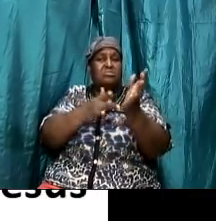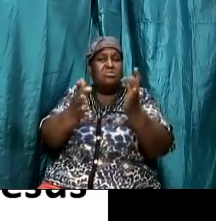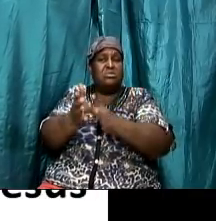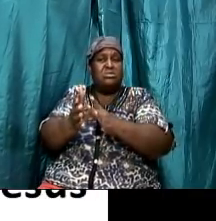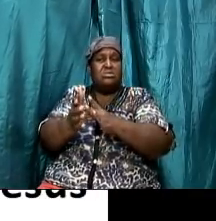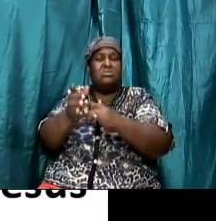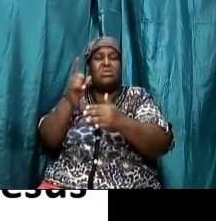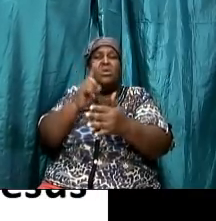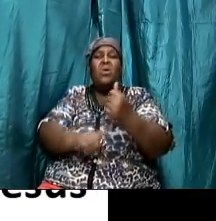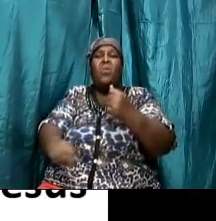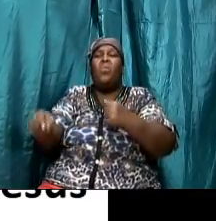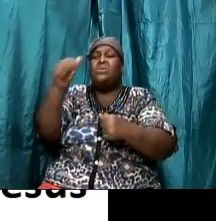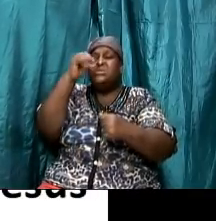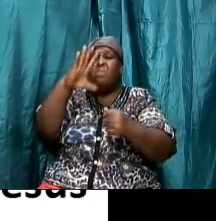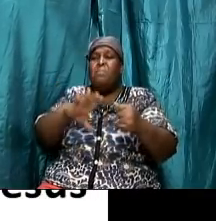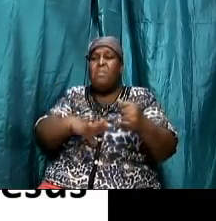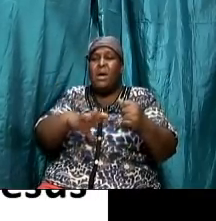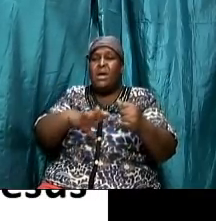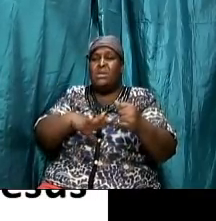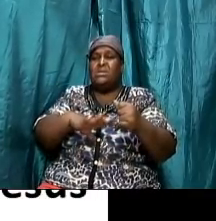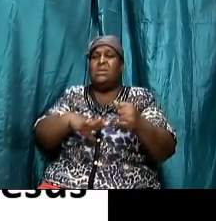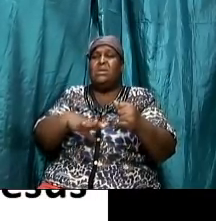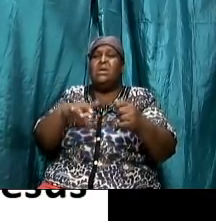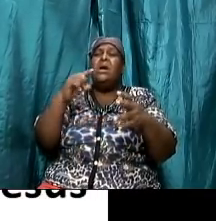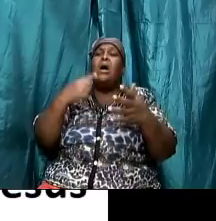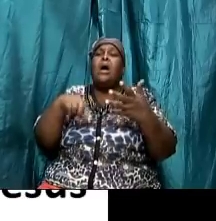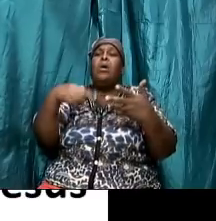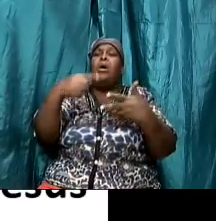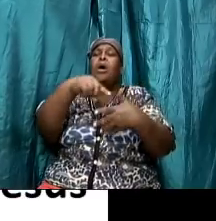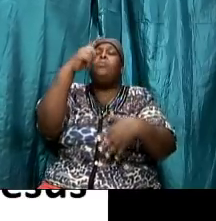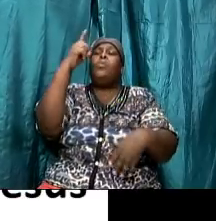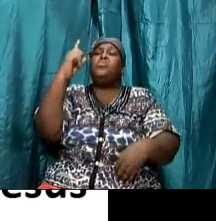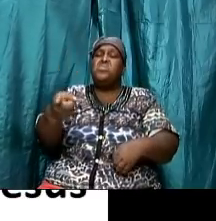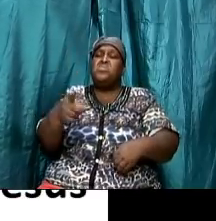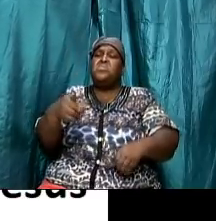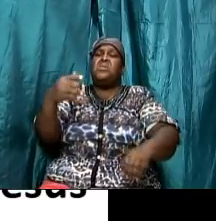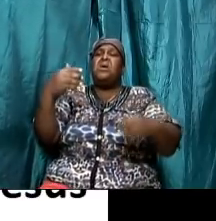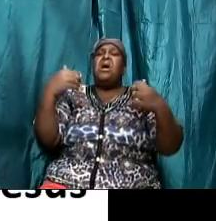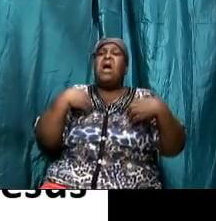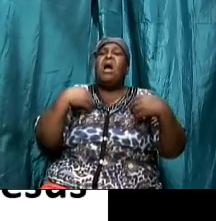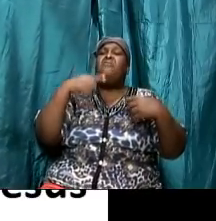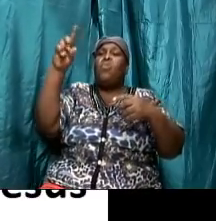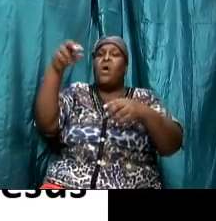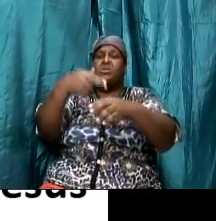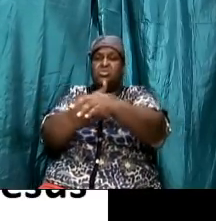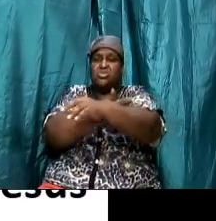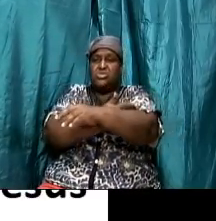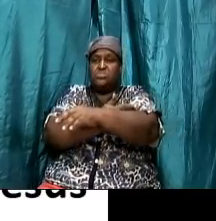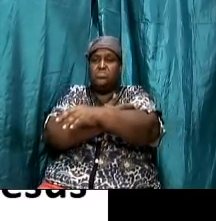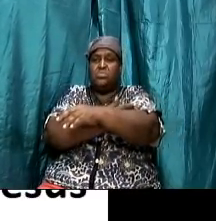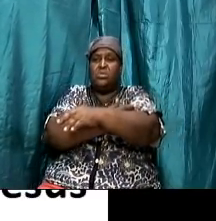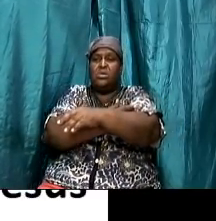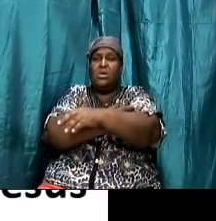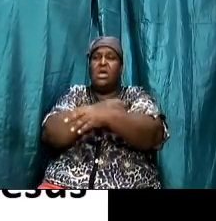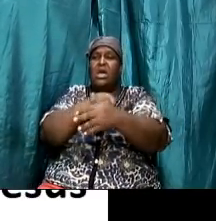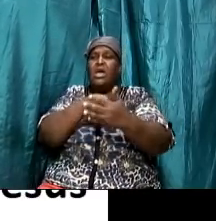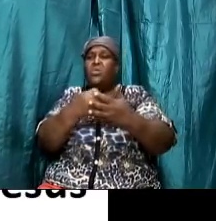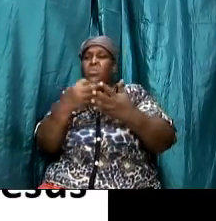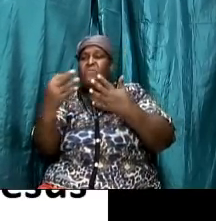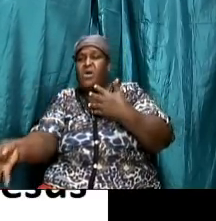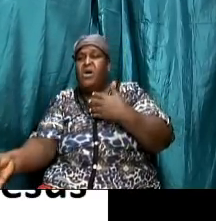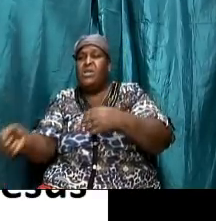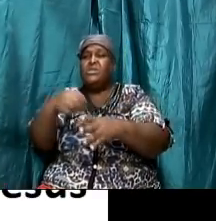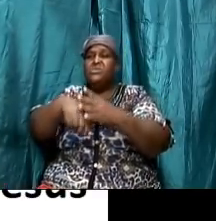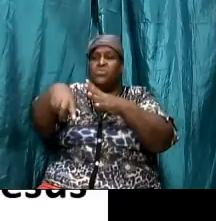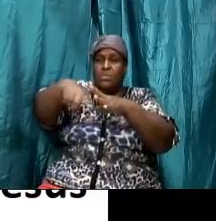shall be shall there be among you that shall have one sheep and if it fall into a pit